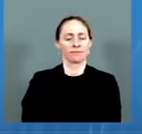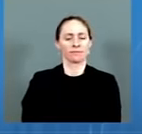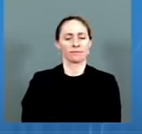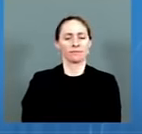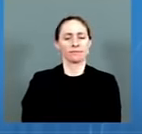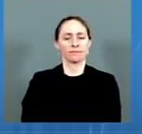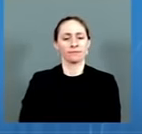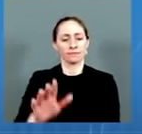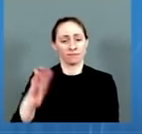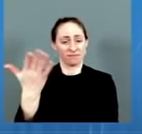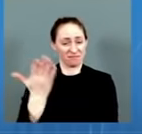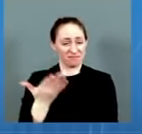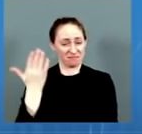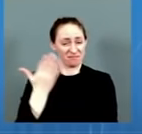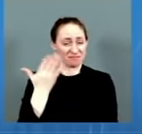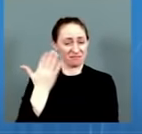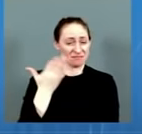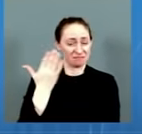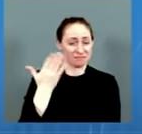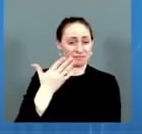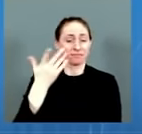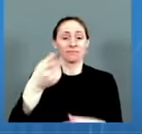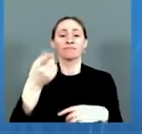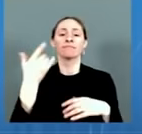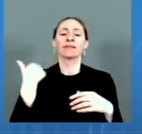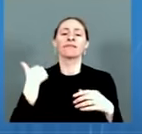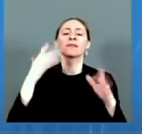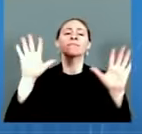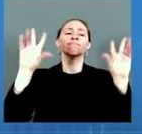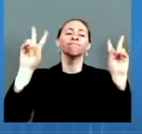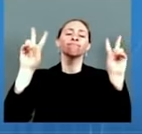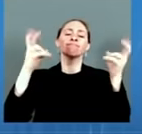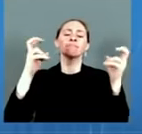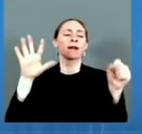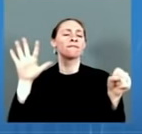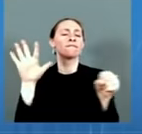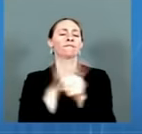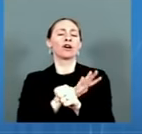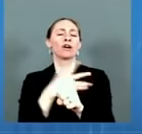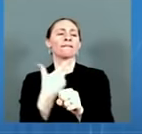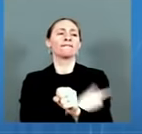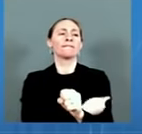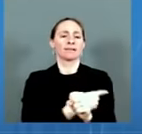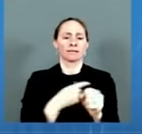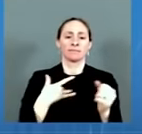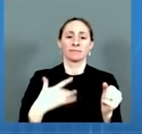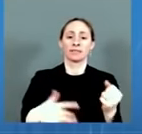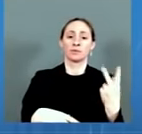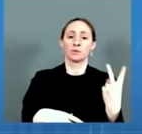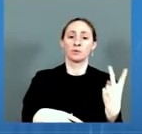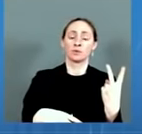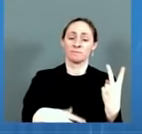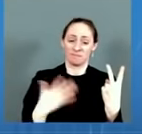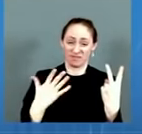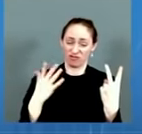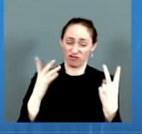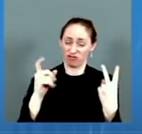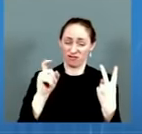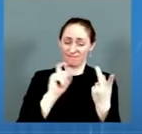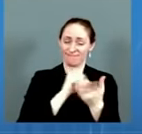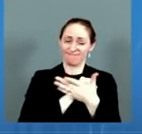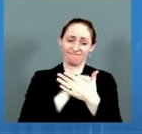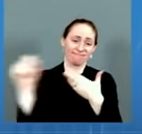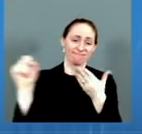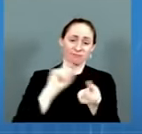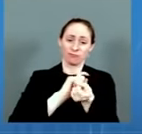three doses? And if not, what more data are you waiting on to make that decision? Thank you. So, Dr. Walensky on the ACIP and then